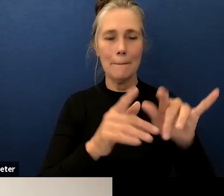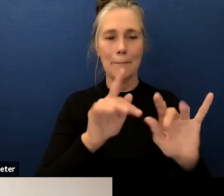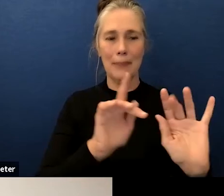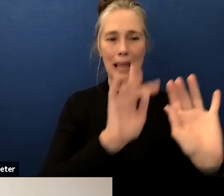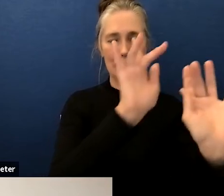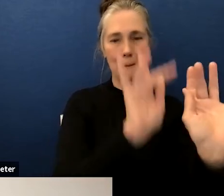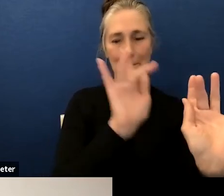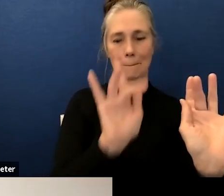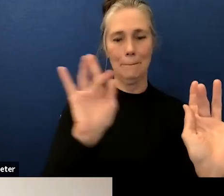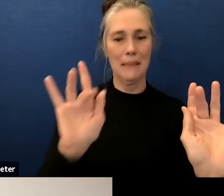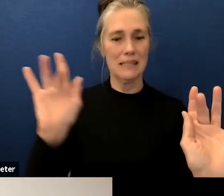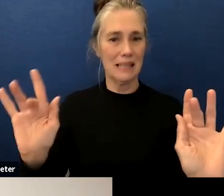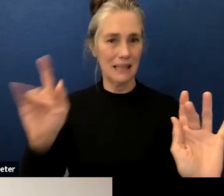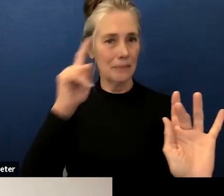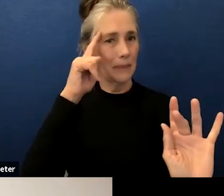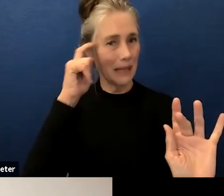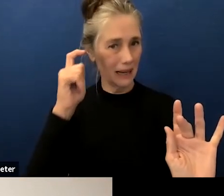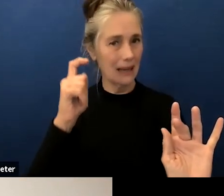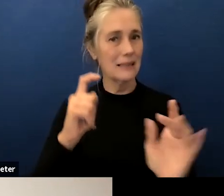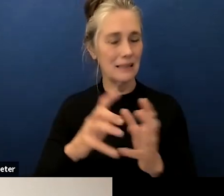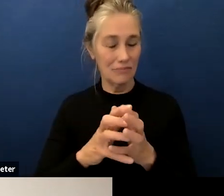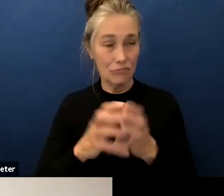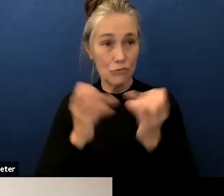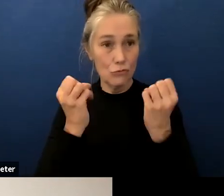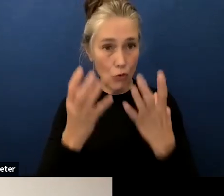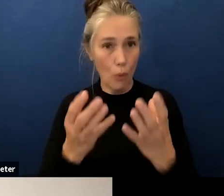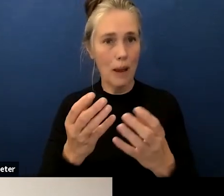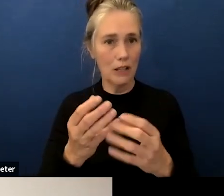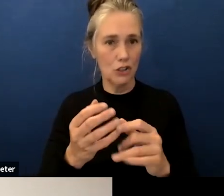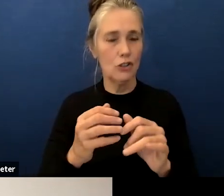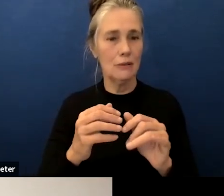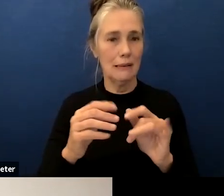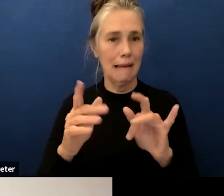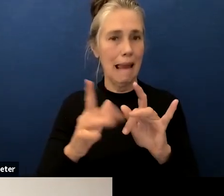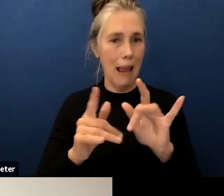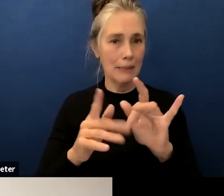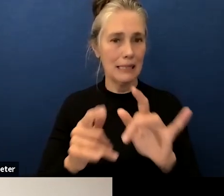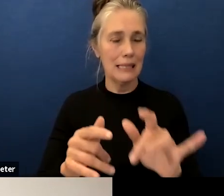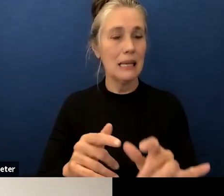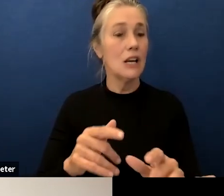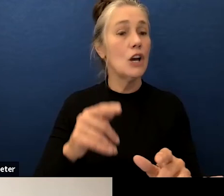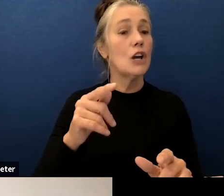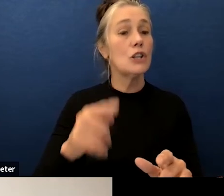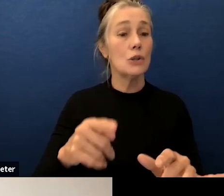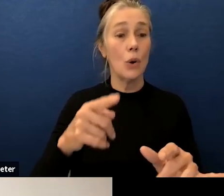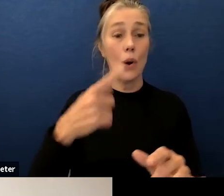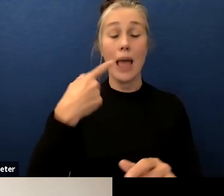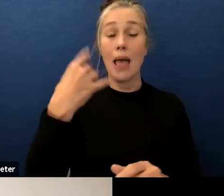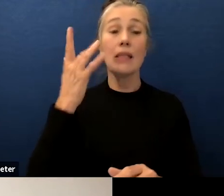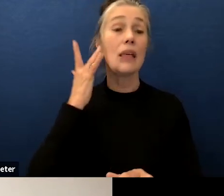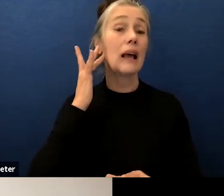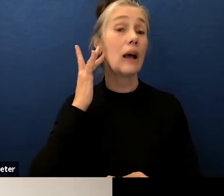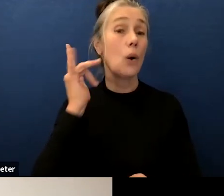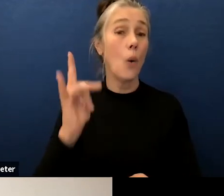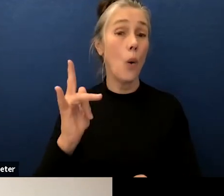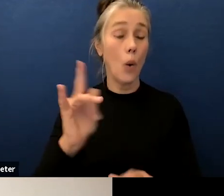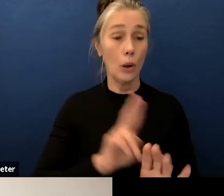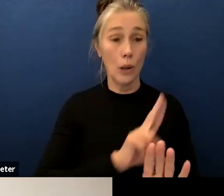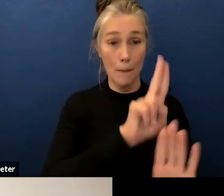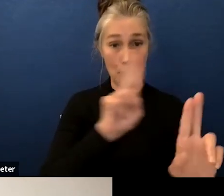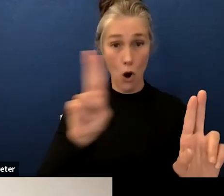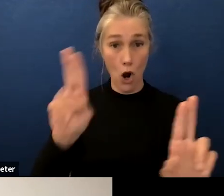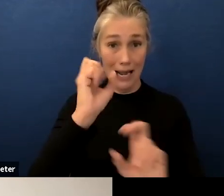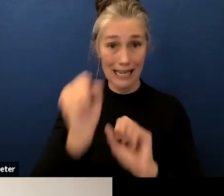um chronic absenteeism so the gold bars are this year we knew that the data